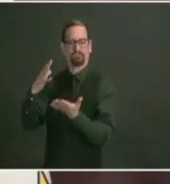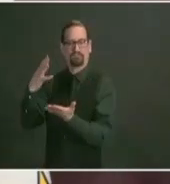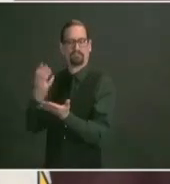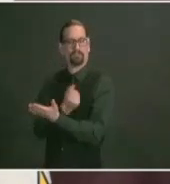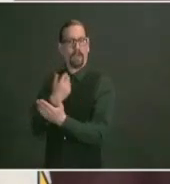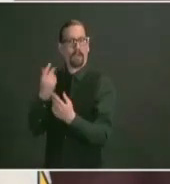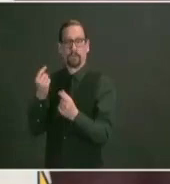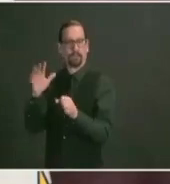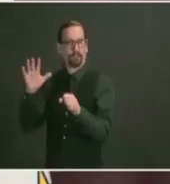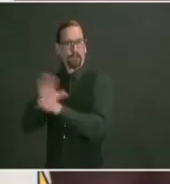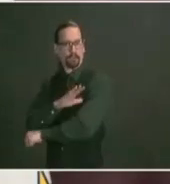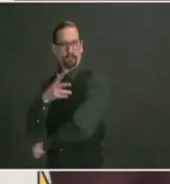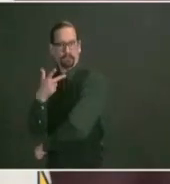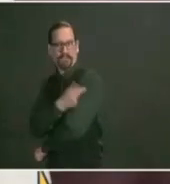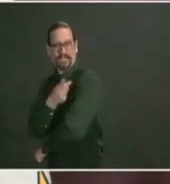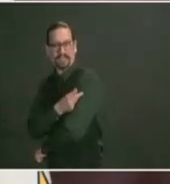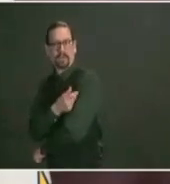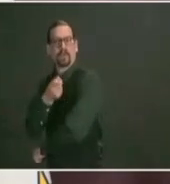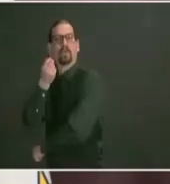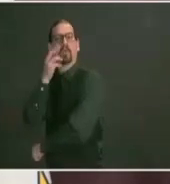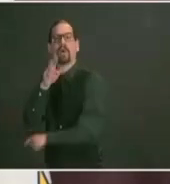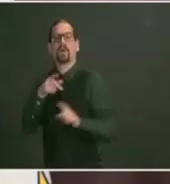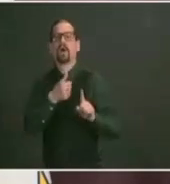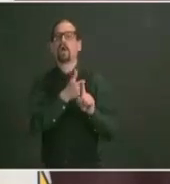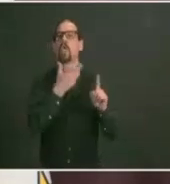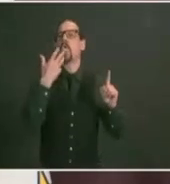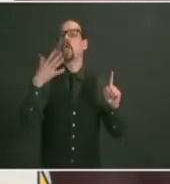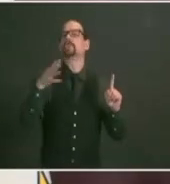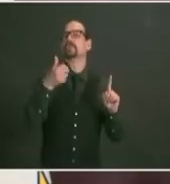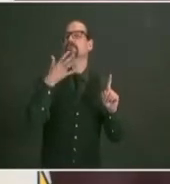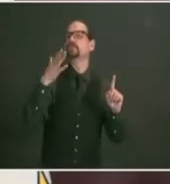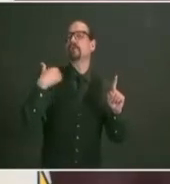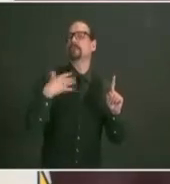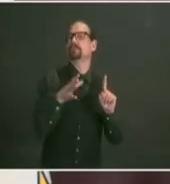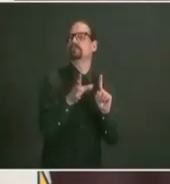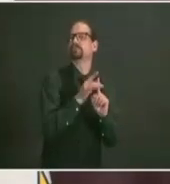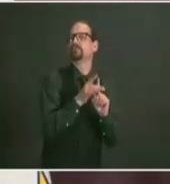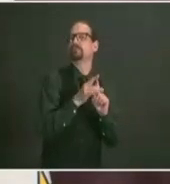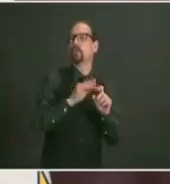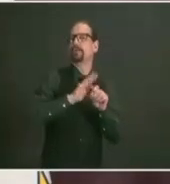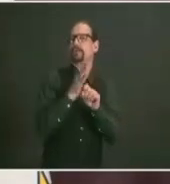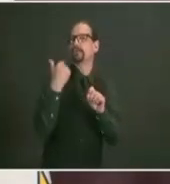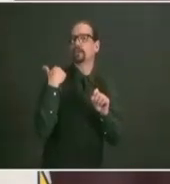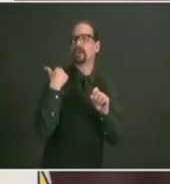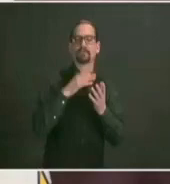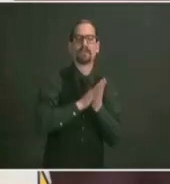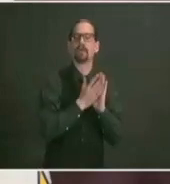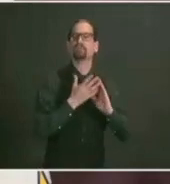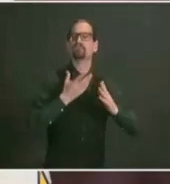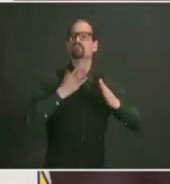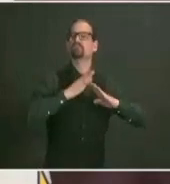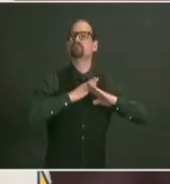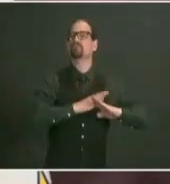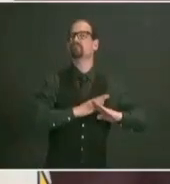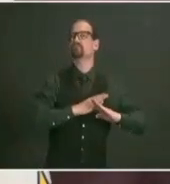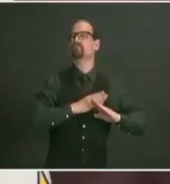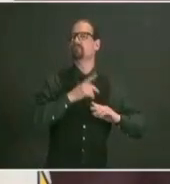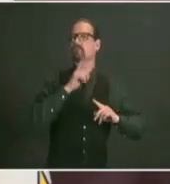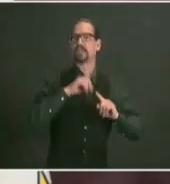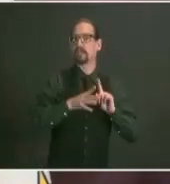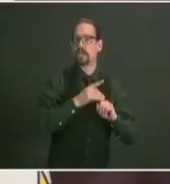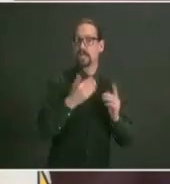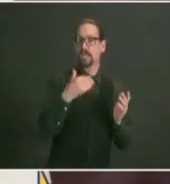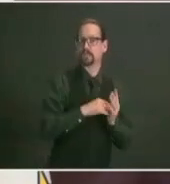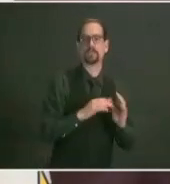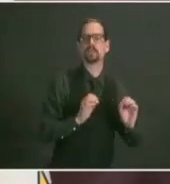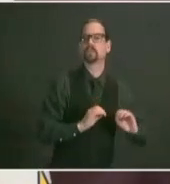had previous infection now that is very quickly changing as we are administering vaccine